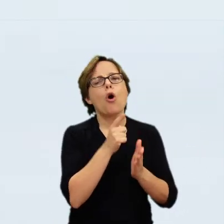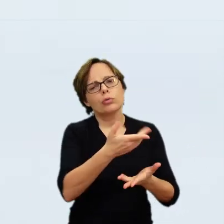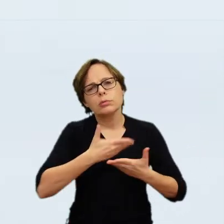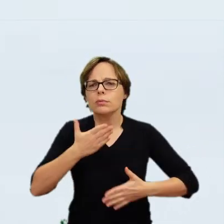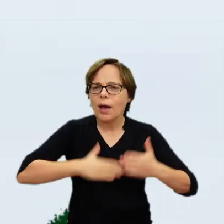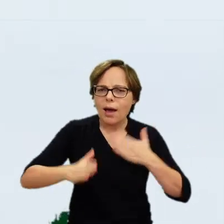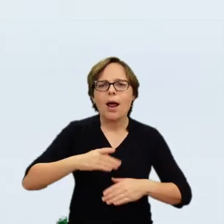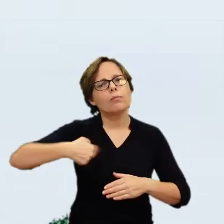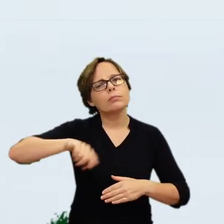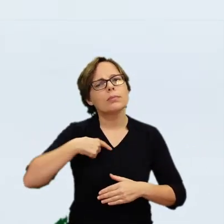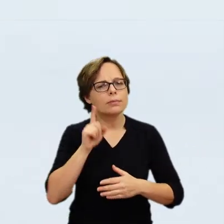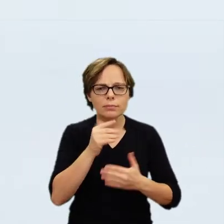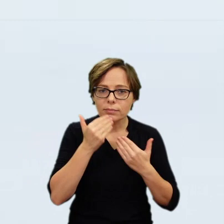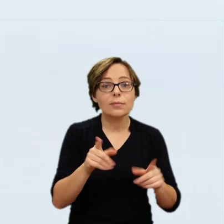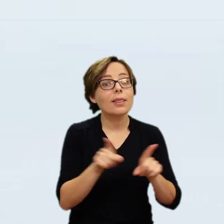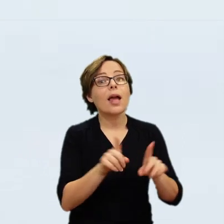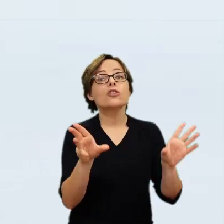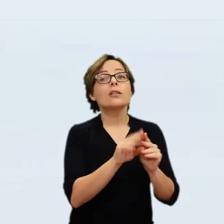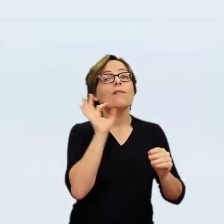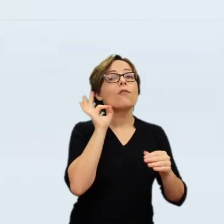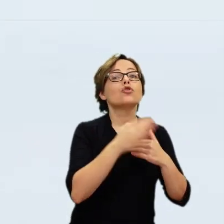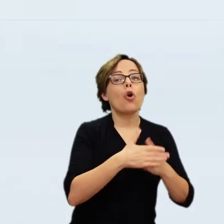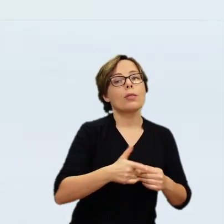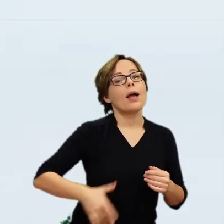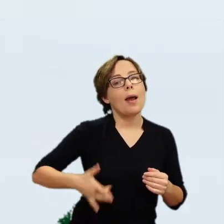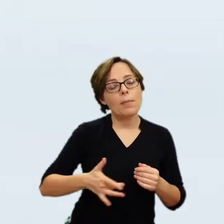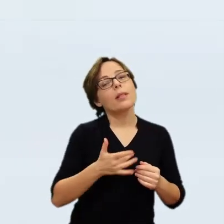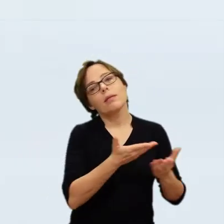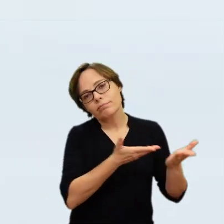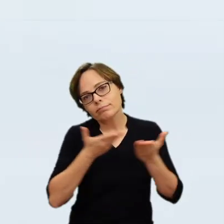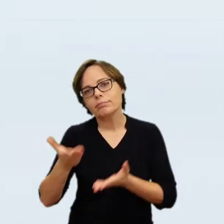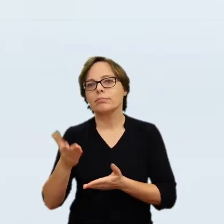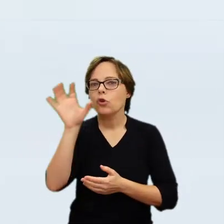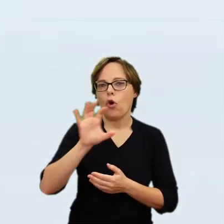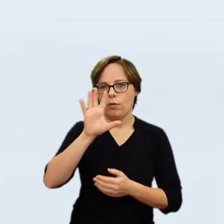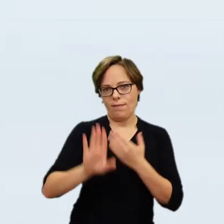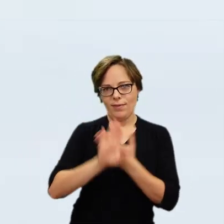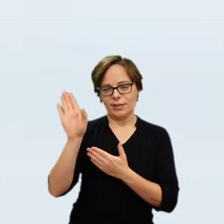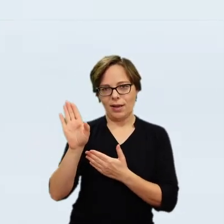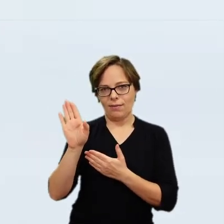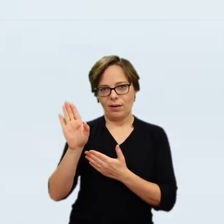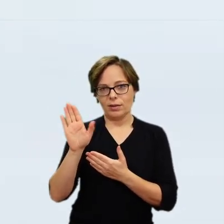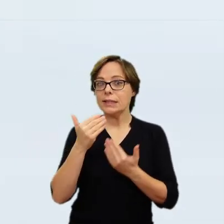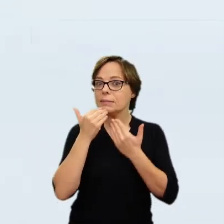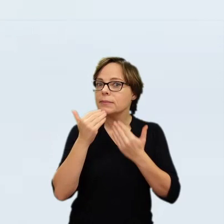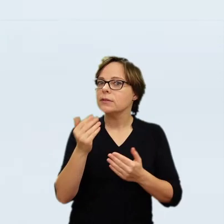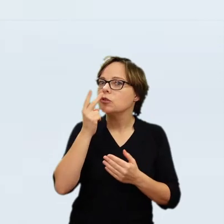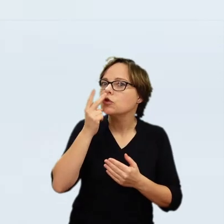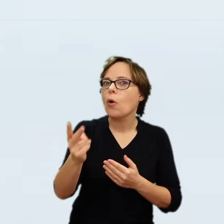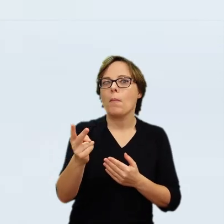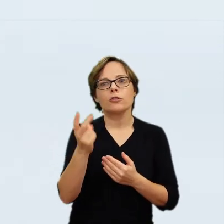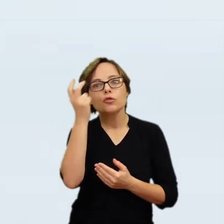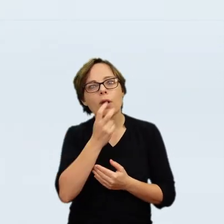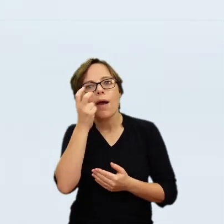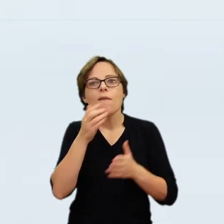sold to Franciszek Savere Drudzki-Lubecki for 150 ducats, with Ernst Johann Sartorius de Schwanefeld